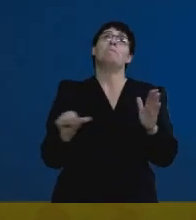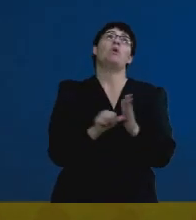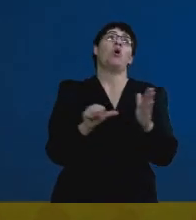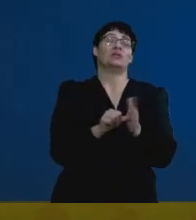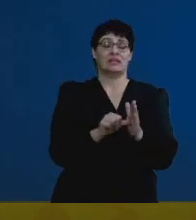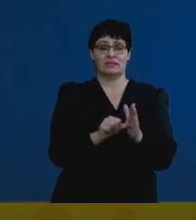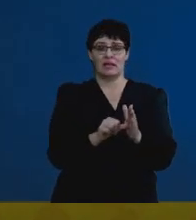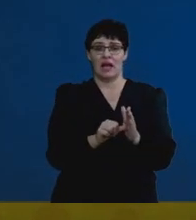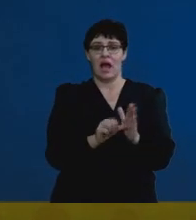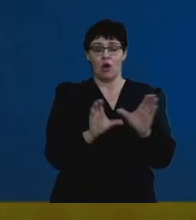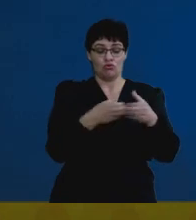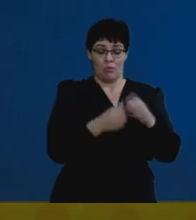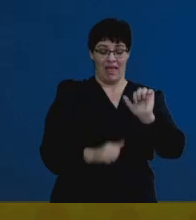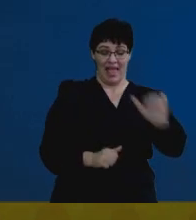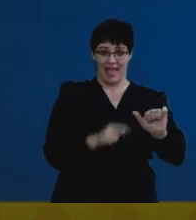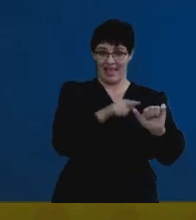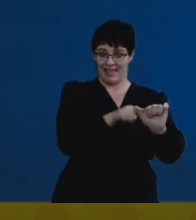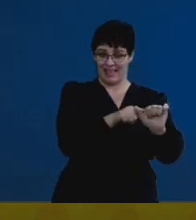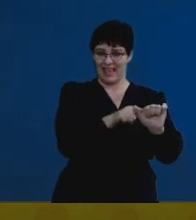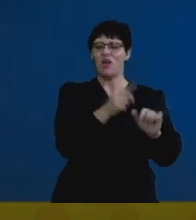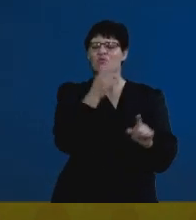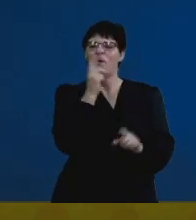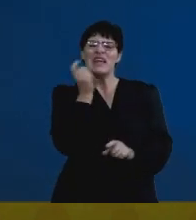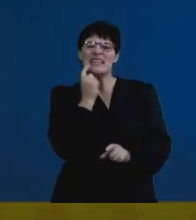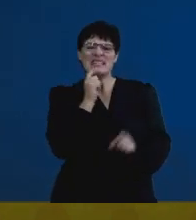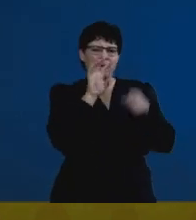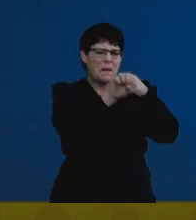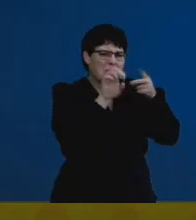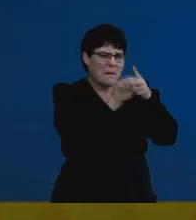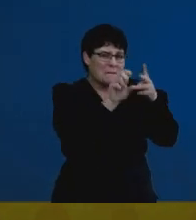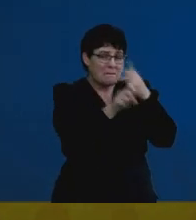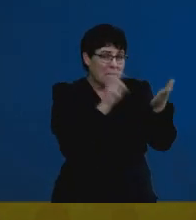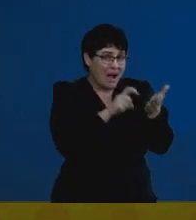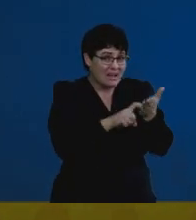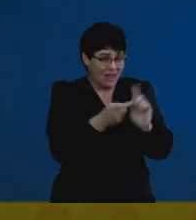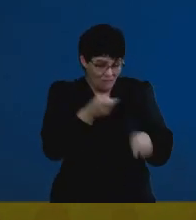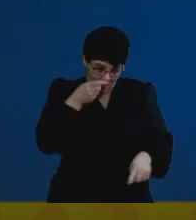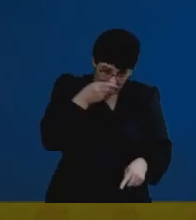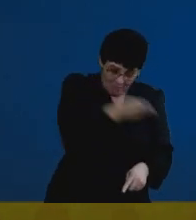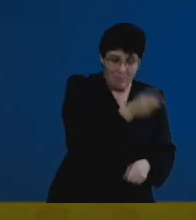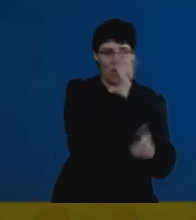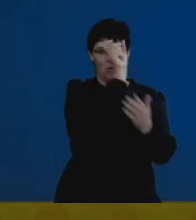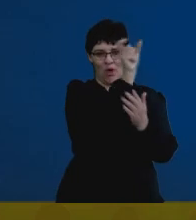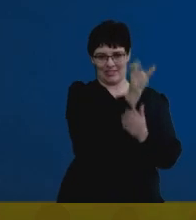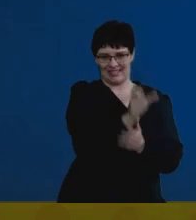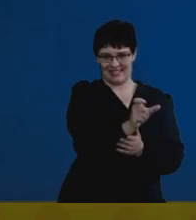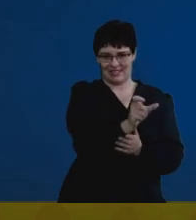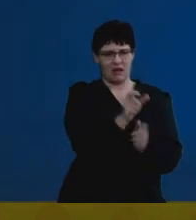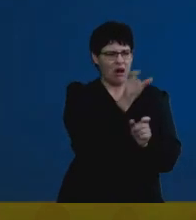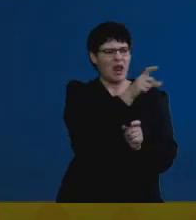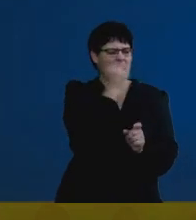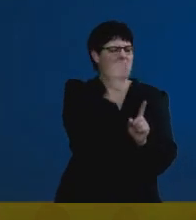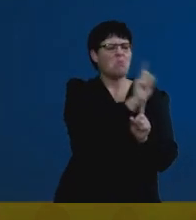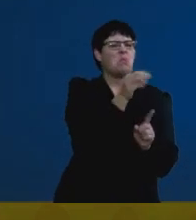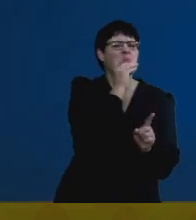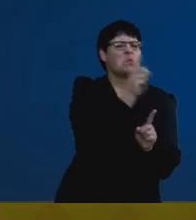I mentioned, those lower-hanging fruits that are easier to get come from terminology, matching. And hence,